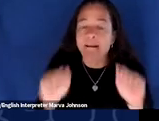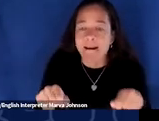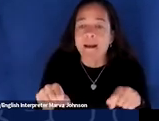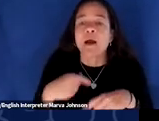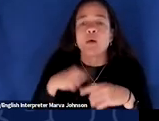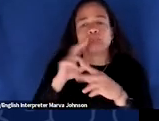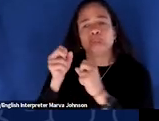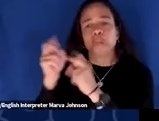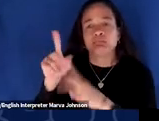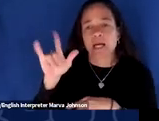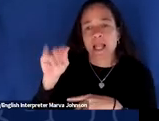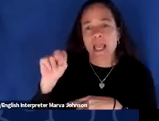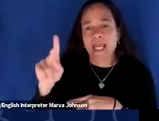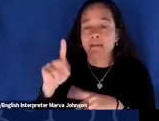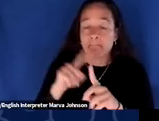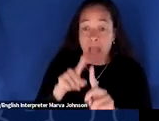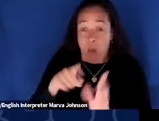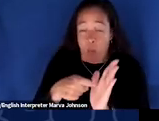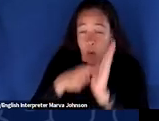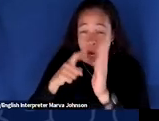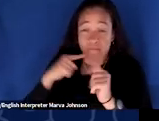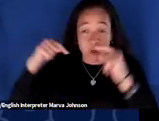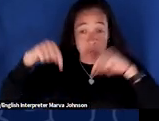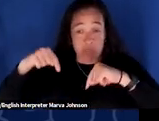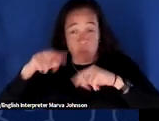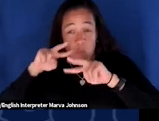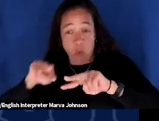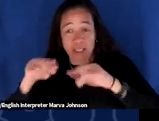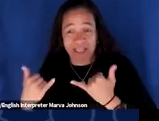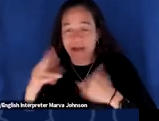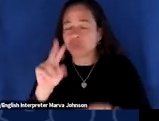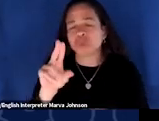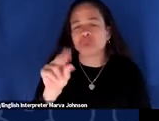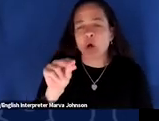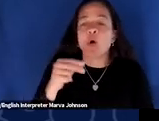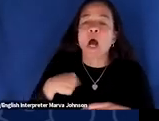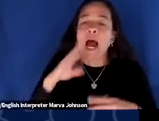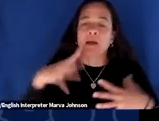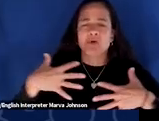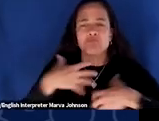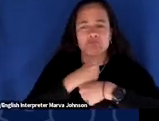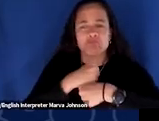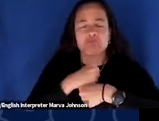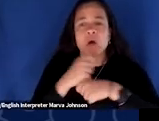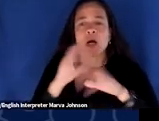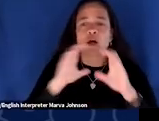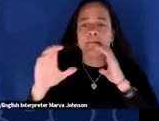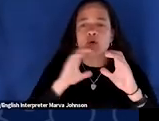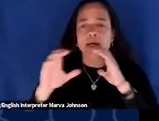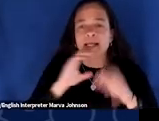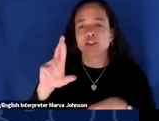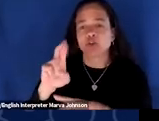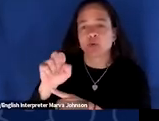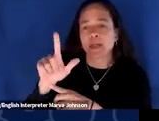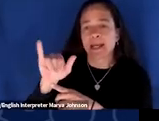link to that in the chat just so you have access to it so i'm going to do a bit of a recap on what i call communication realities and communication